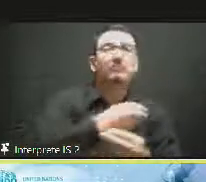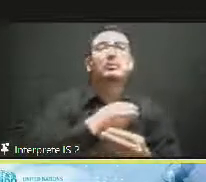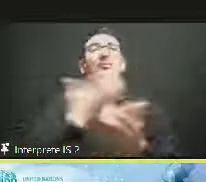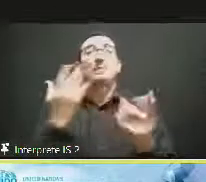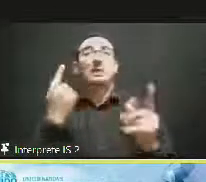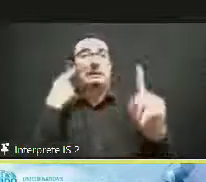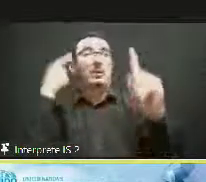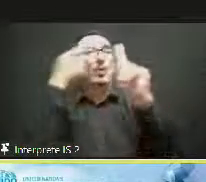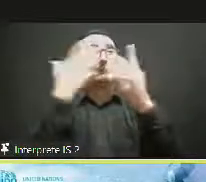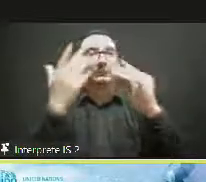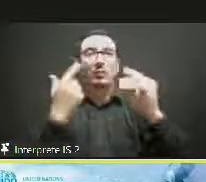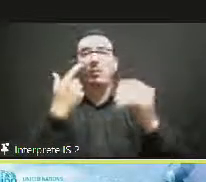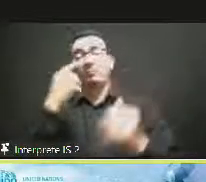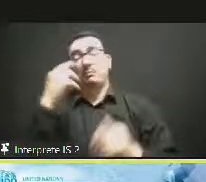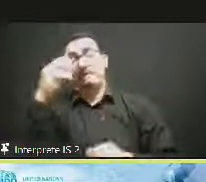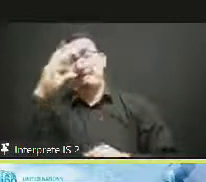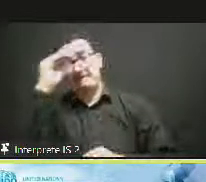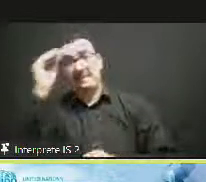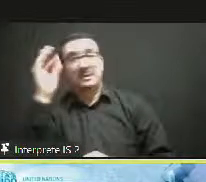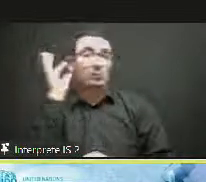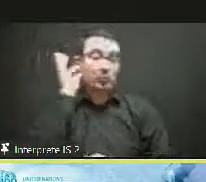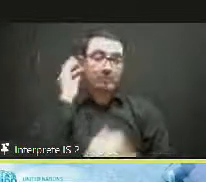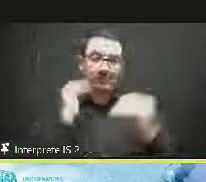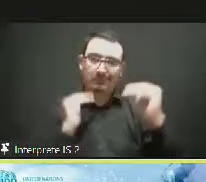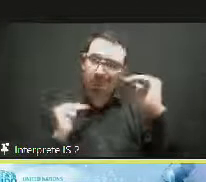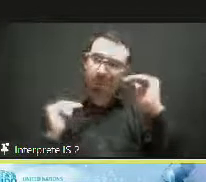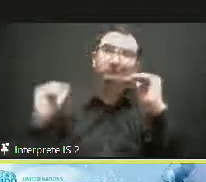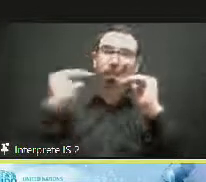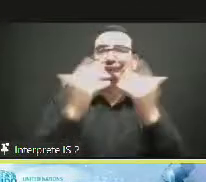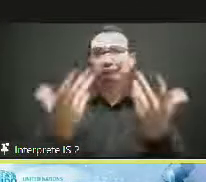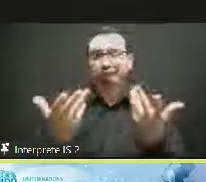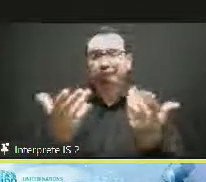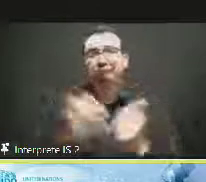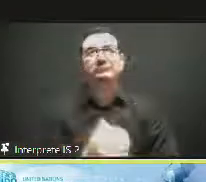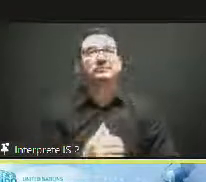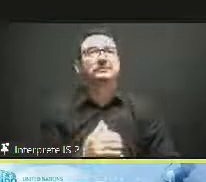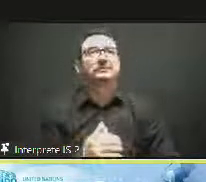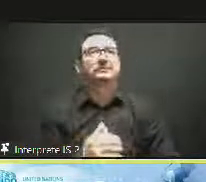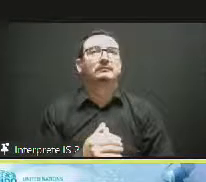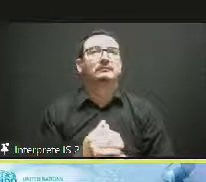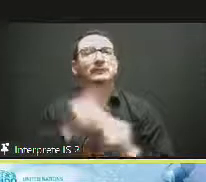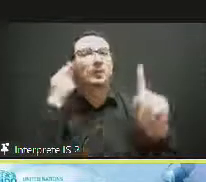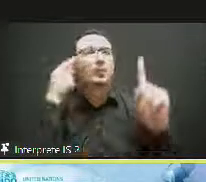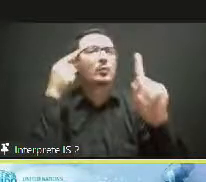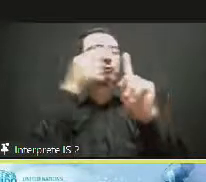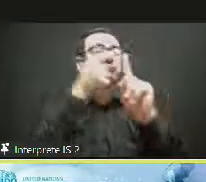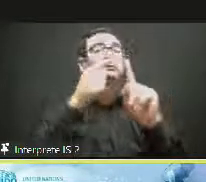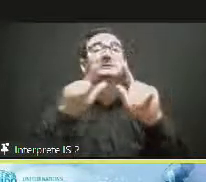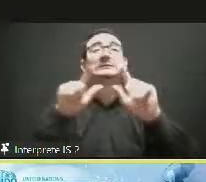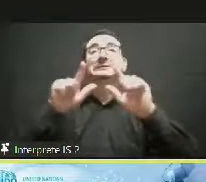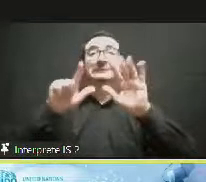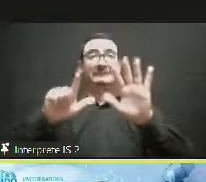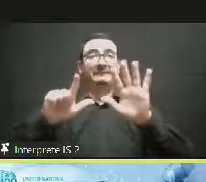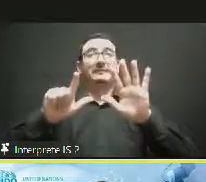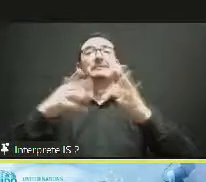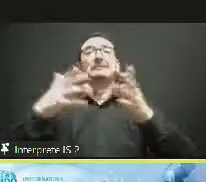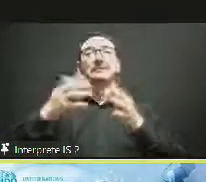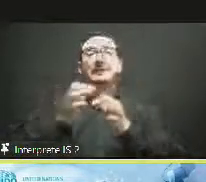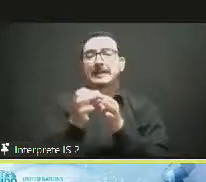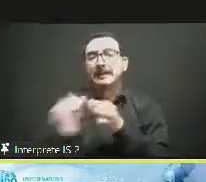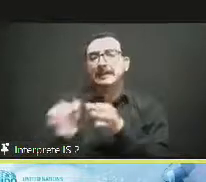and the 11 on sustainable cities and communities. Thank you very much.